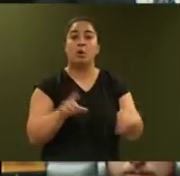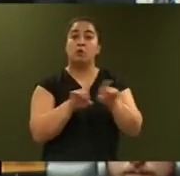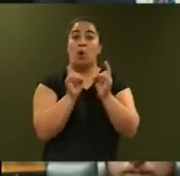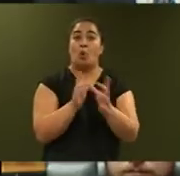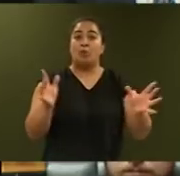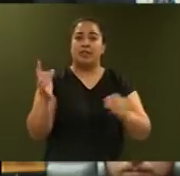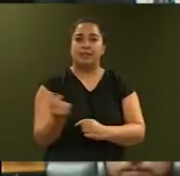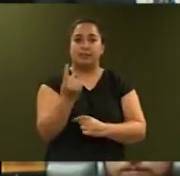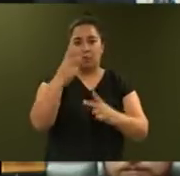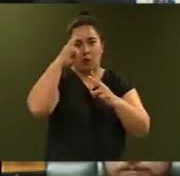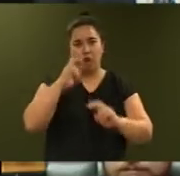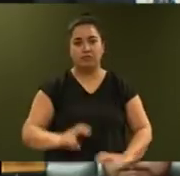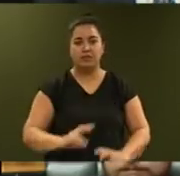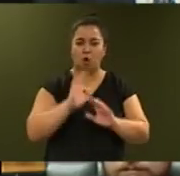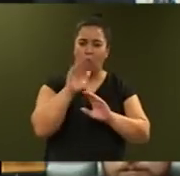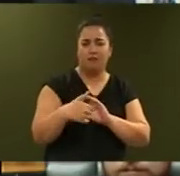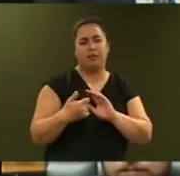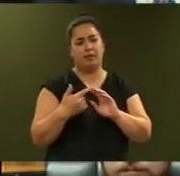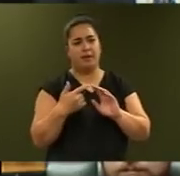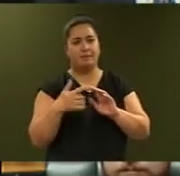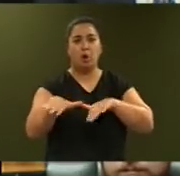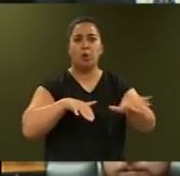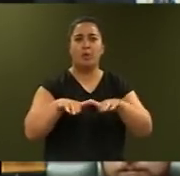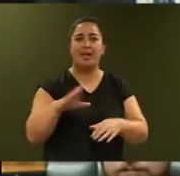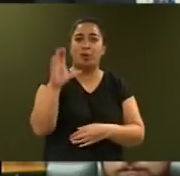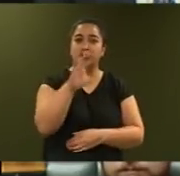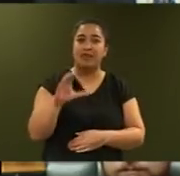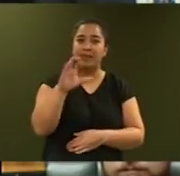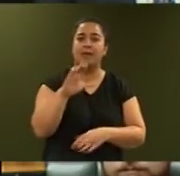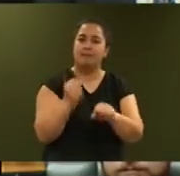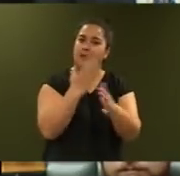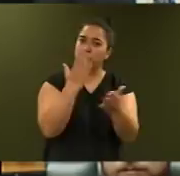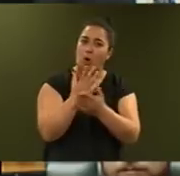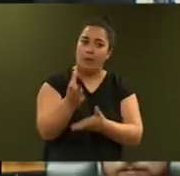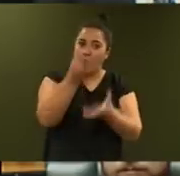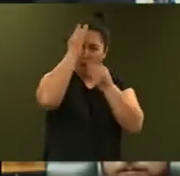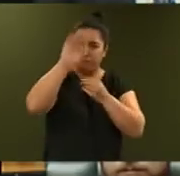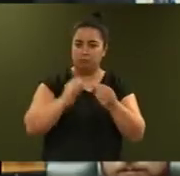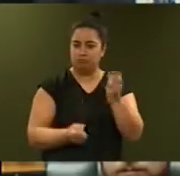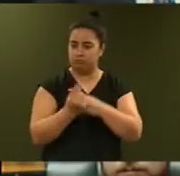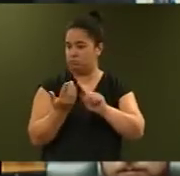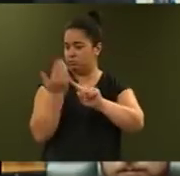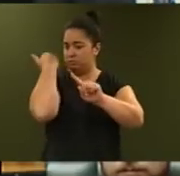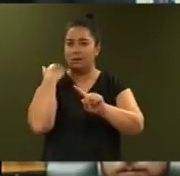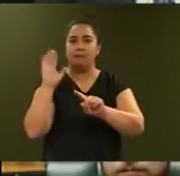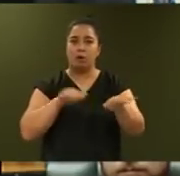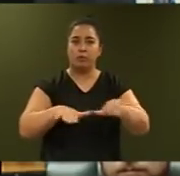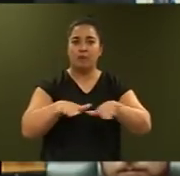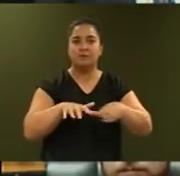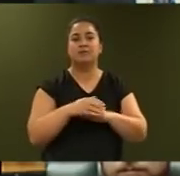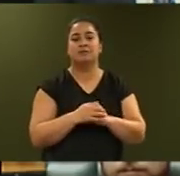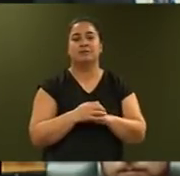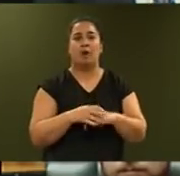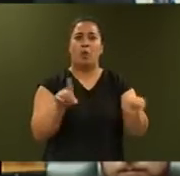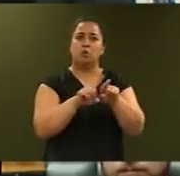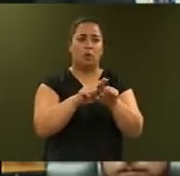inquiry into the performance of the Earthquake Commission to ensure lessons are learned from the aftermath of the earthquakes. As promised,